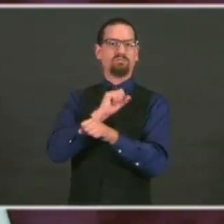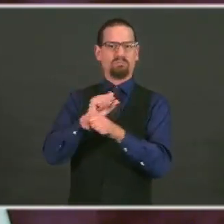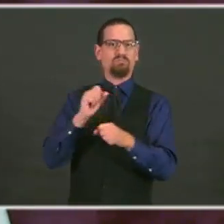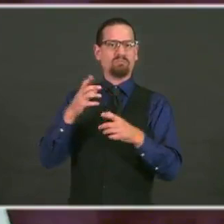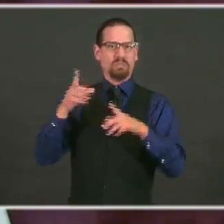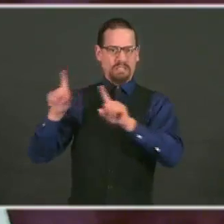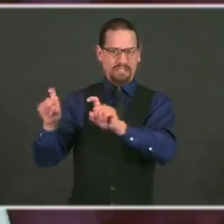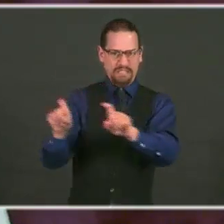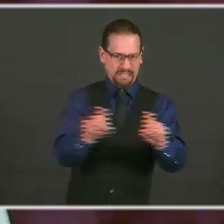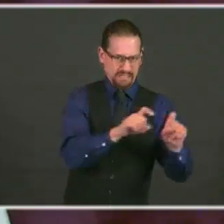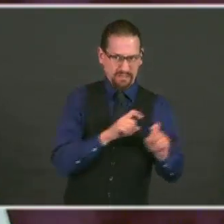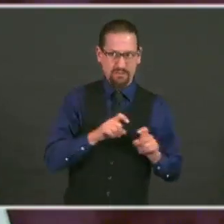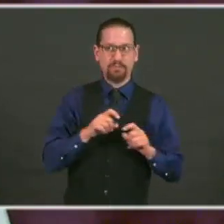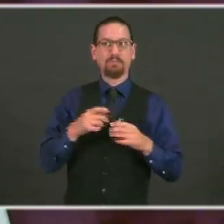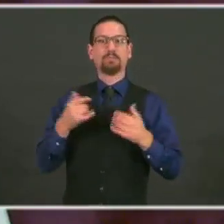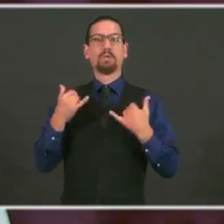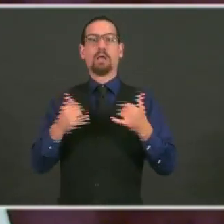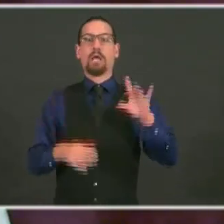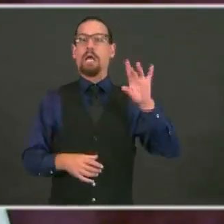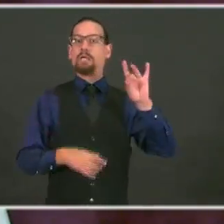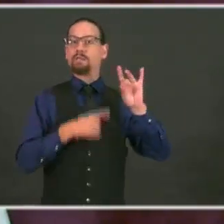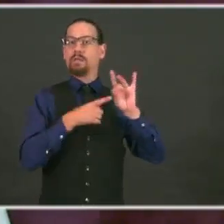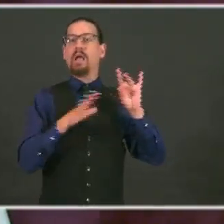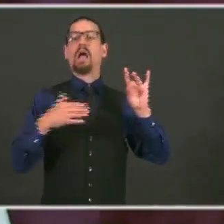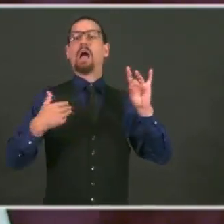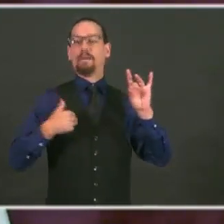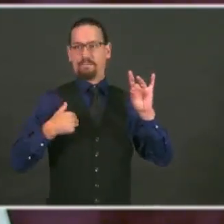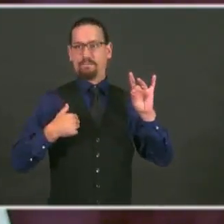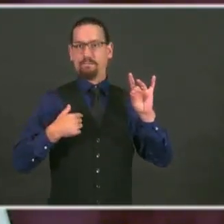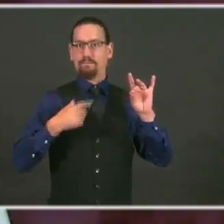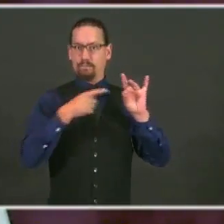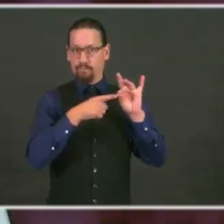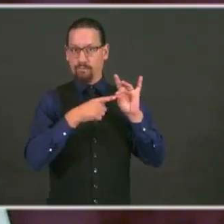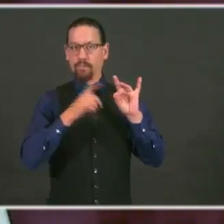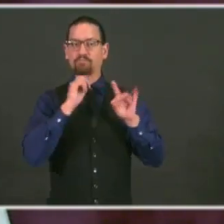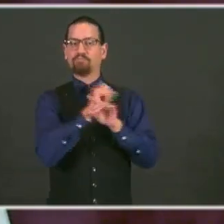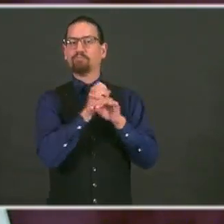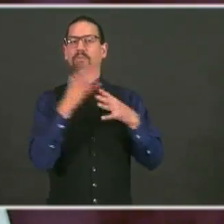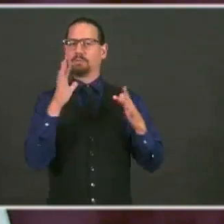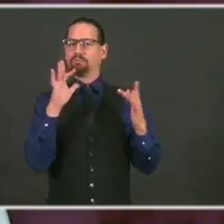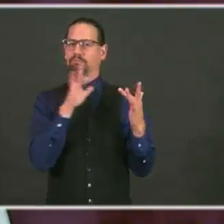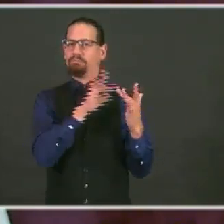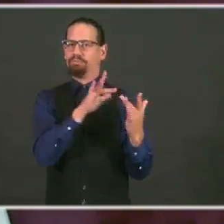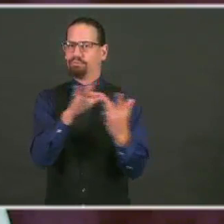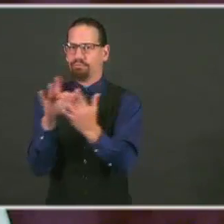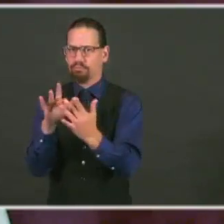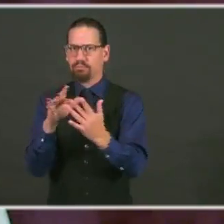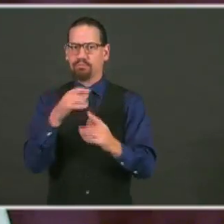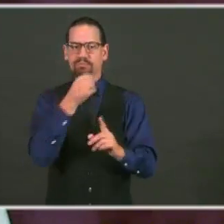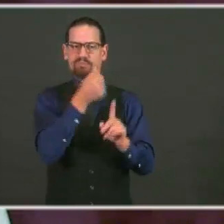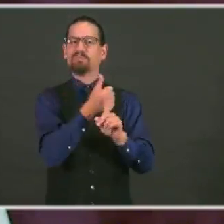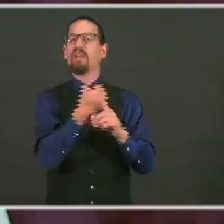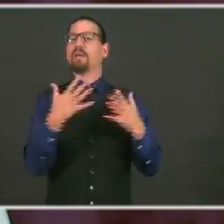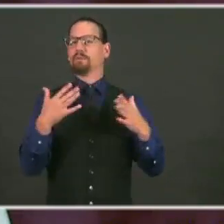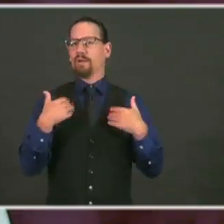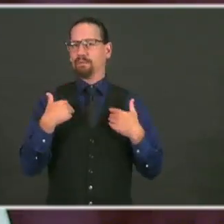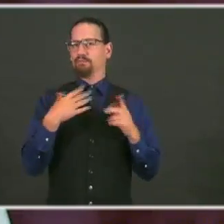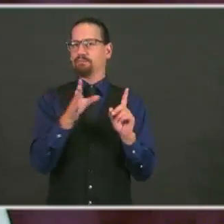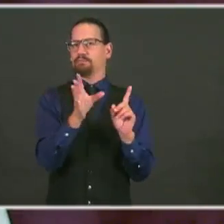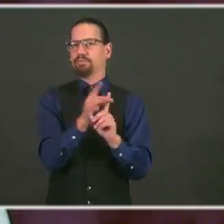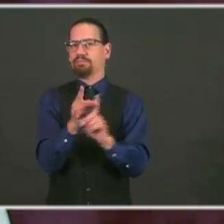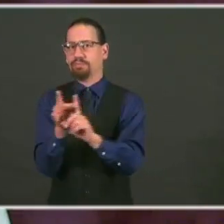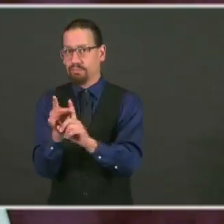cases, those individuals were contacted the same day. They were isolated immediately,